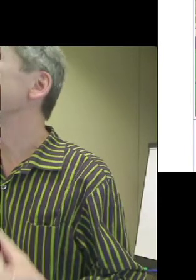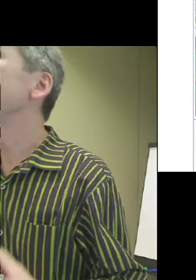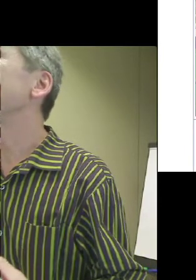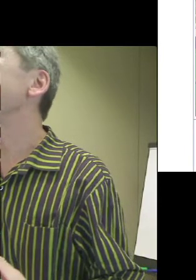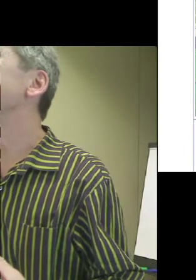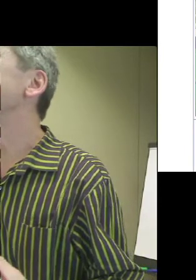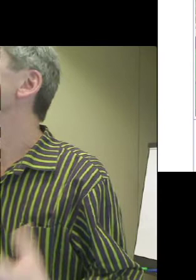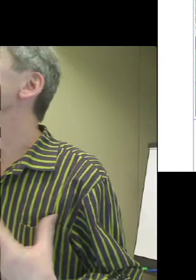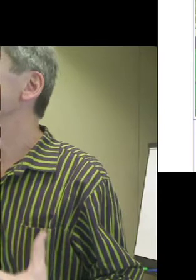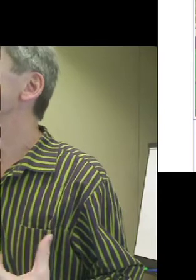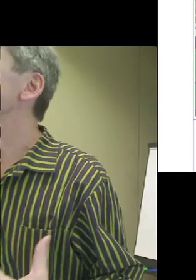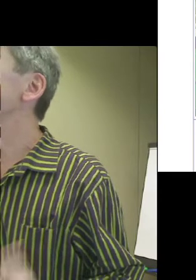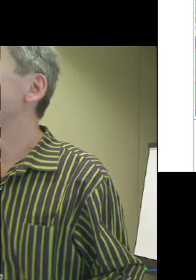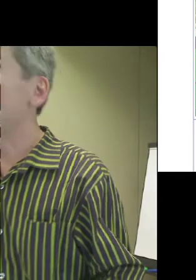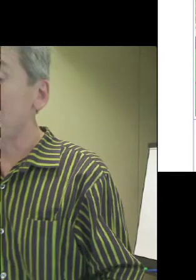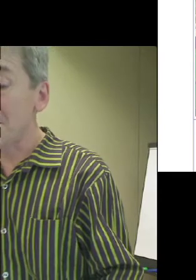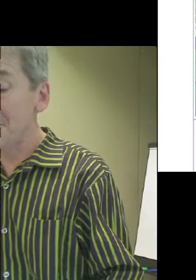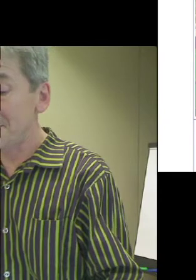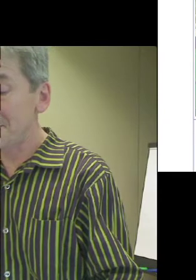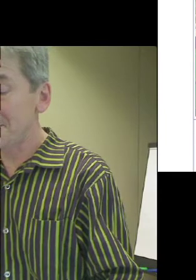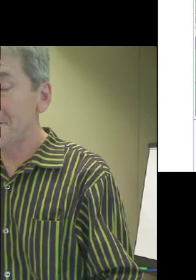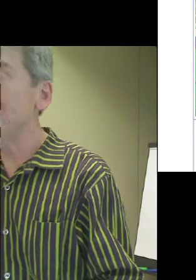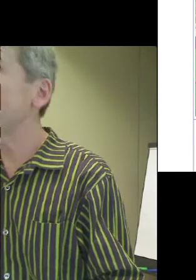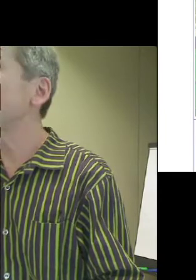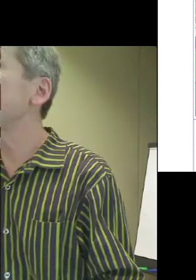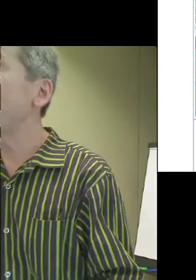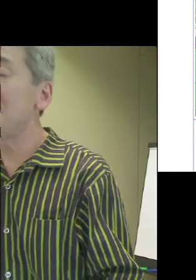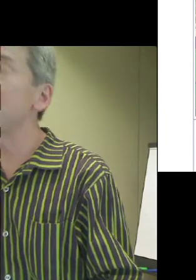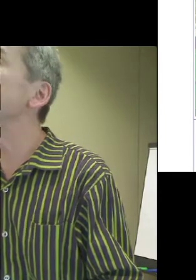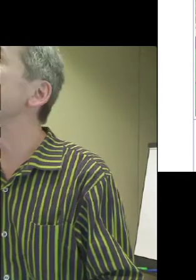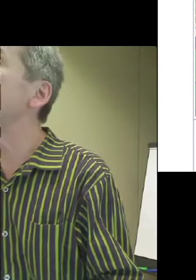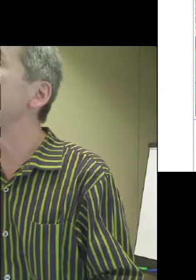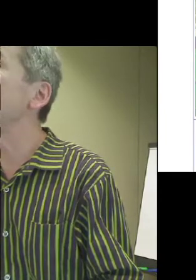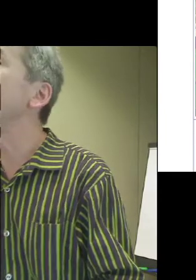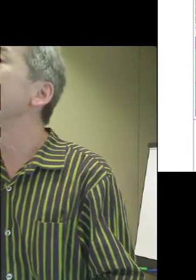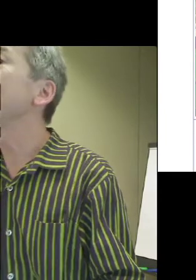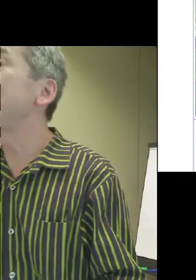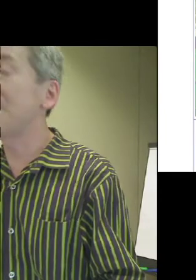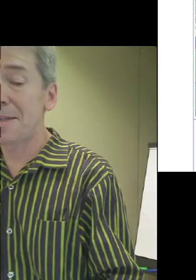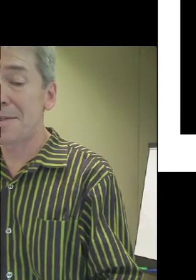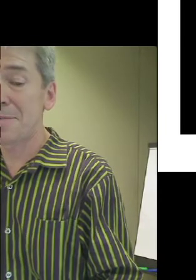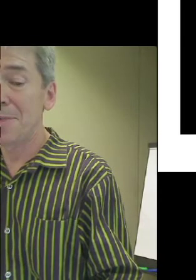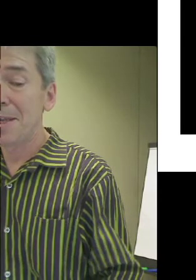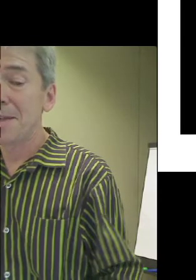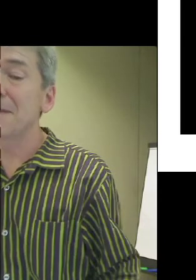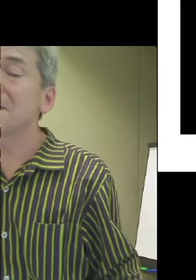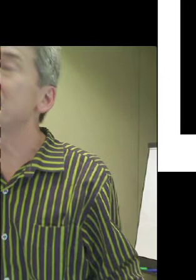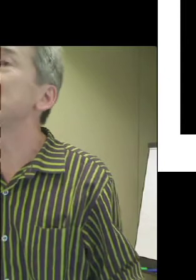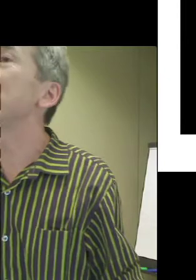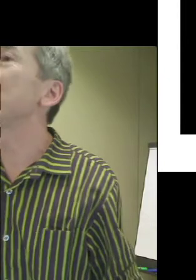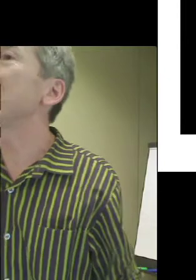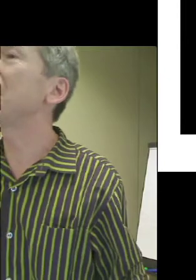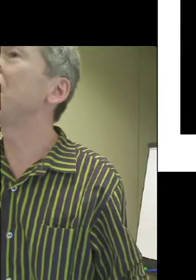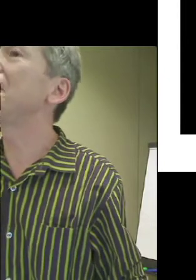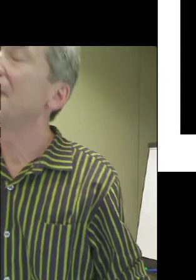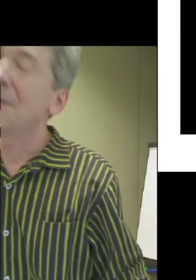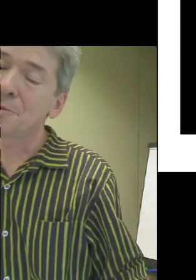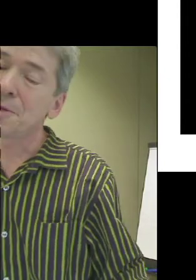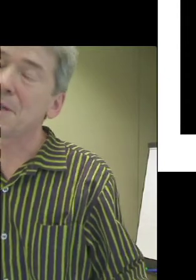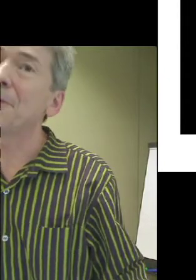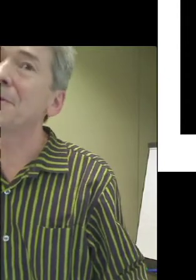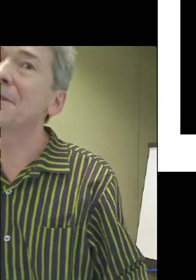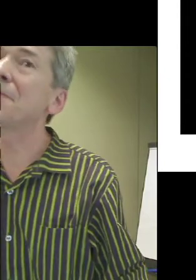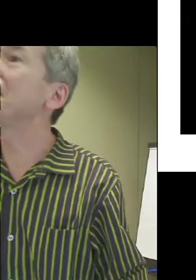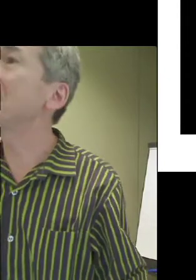present knowledge to just about everyone. It's just a mind-blowing example of that. Another example I'll be